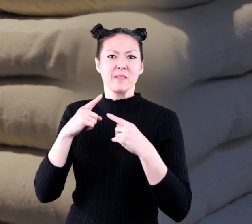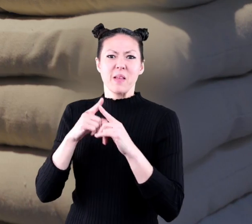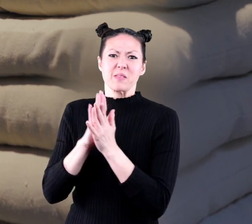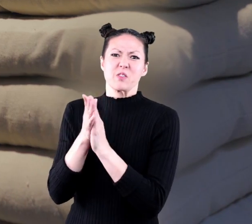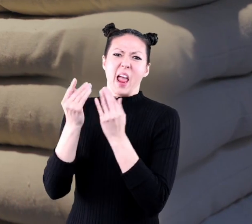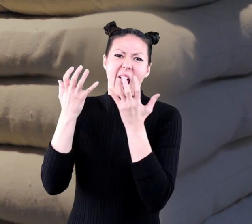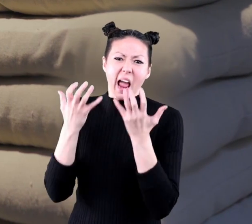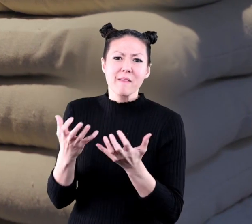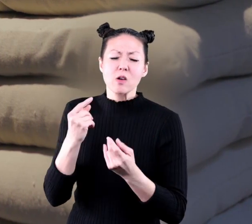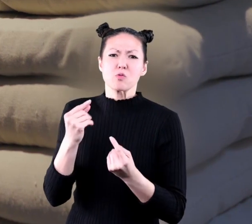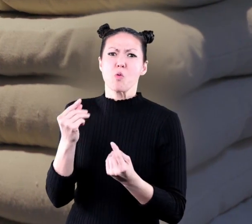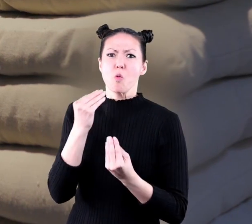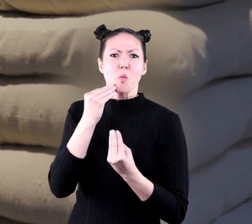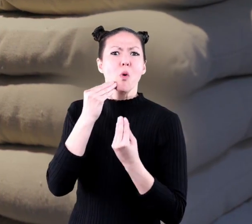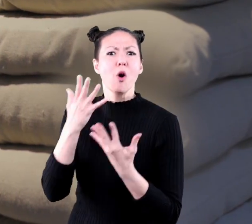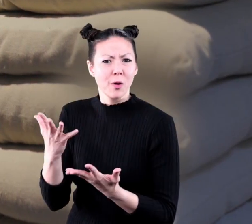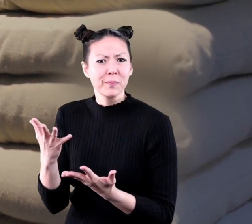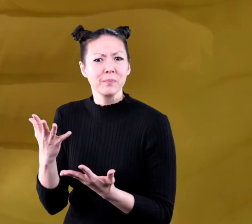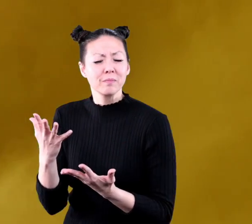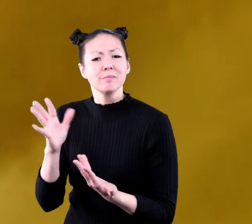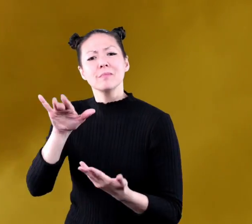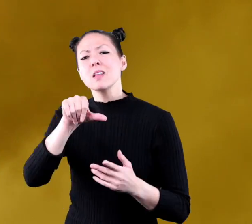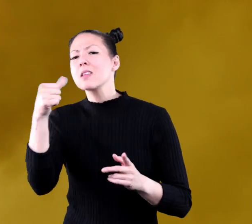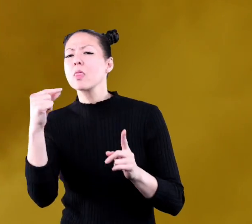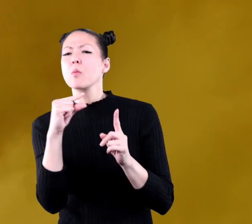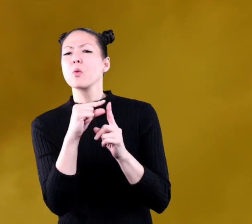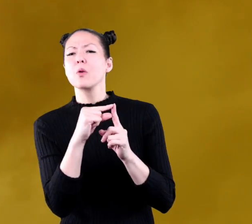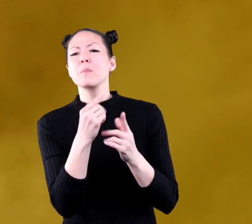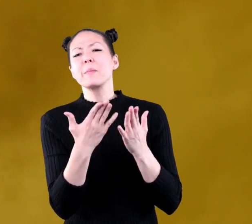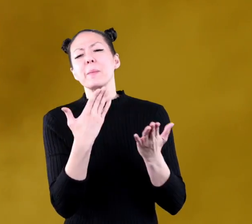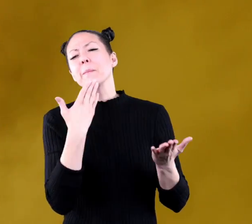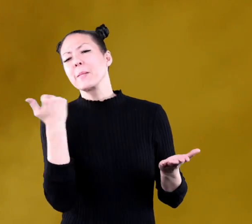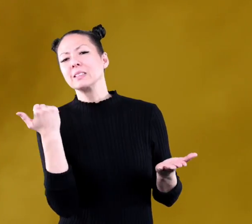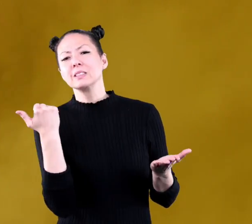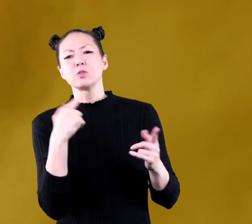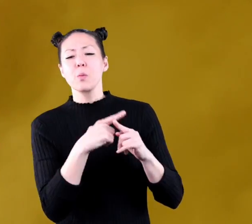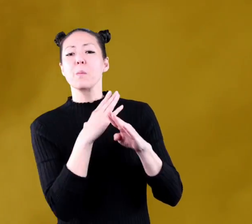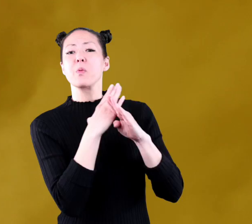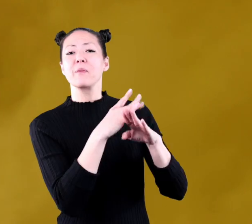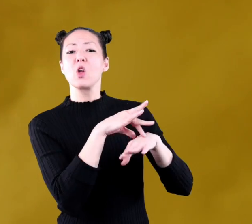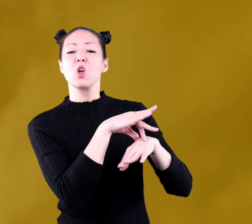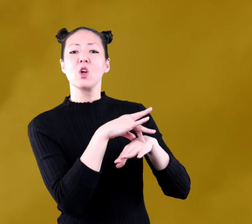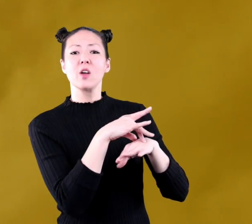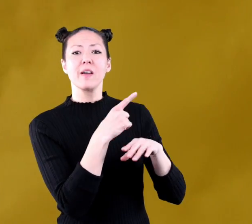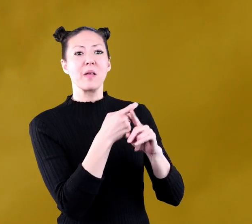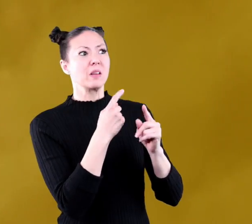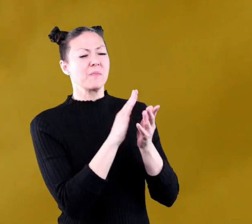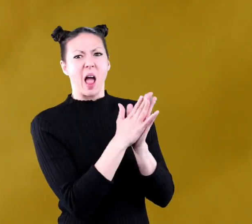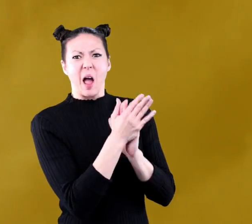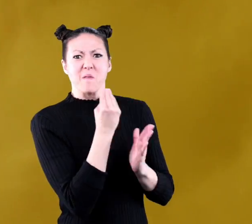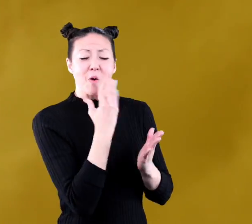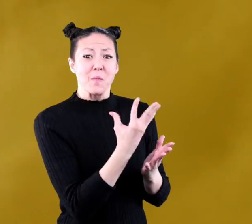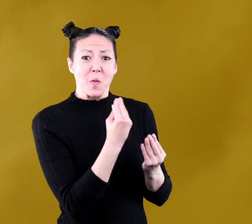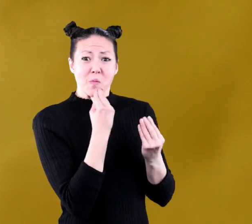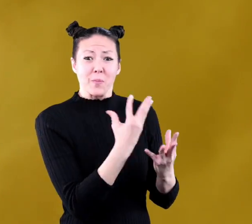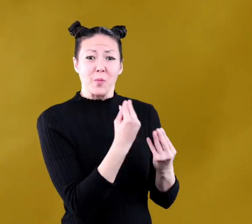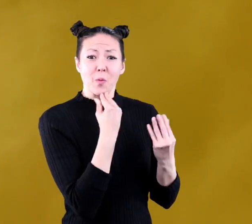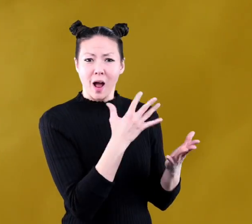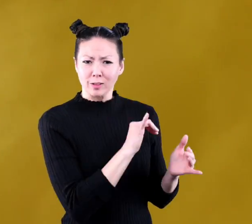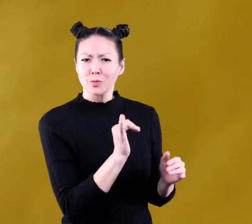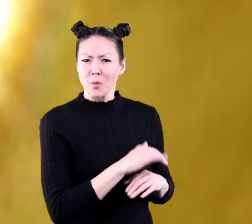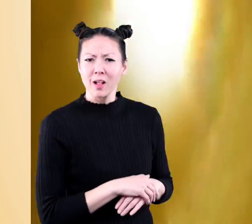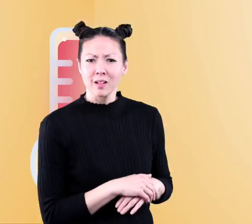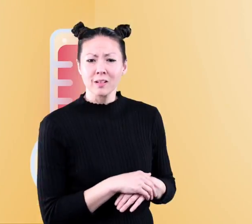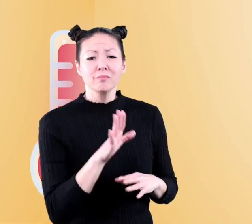getting too heavy and too warm. In other words, it's probably best to prevent the Earth from getting too warm as well.